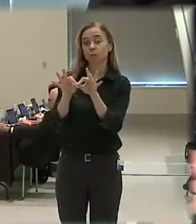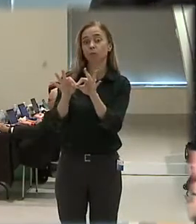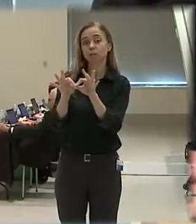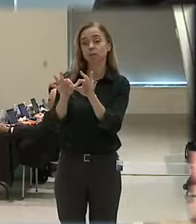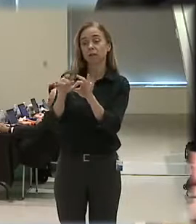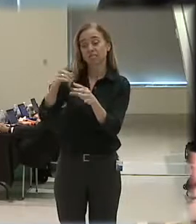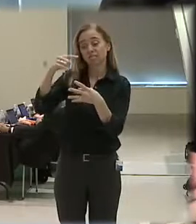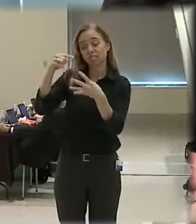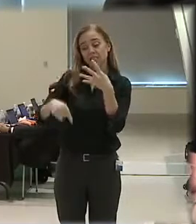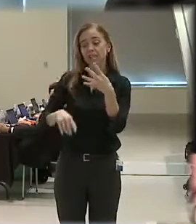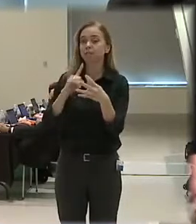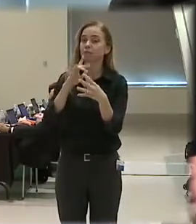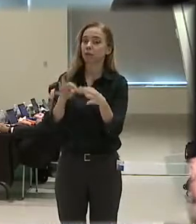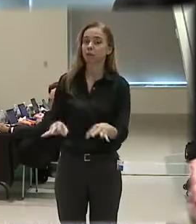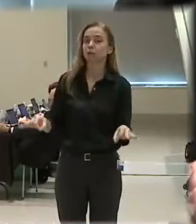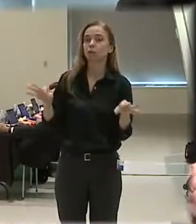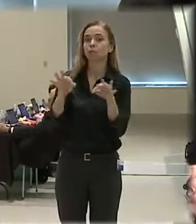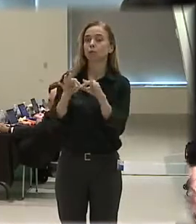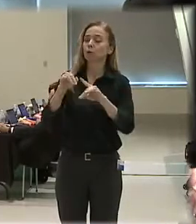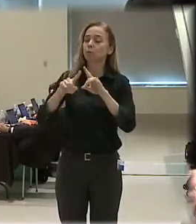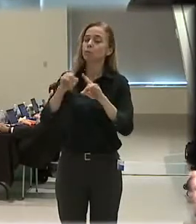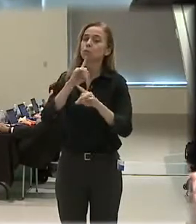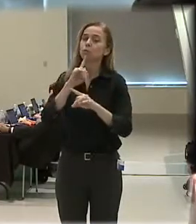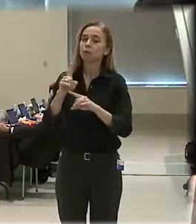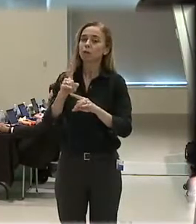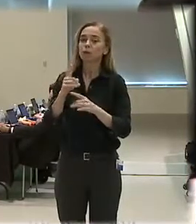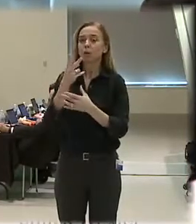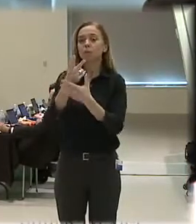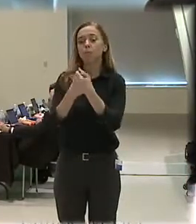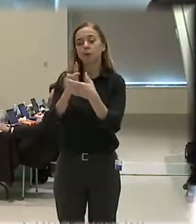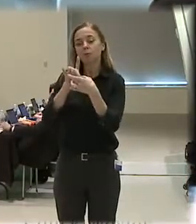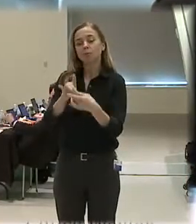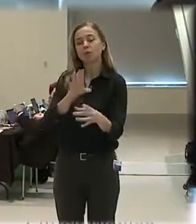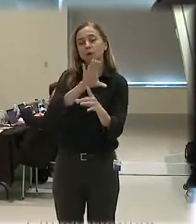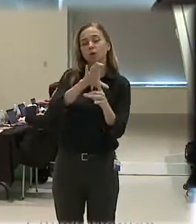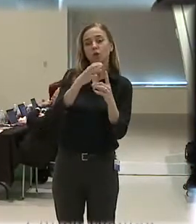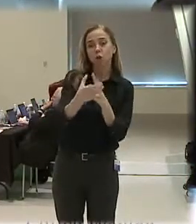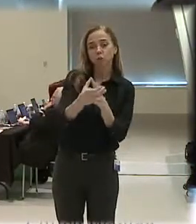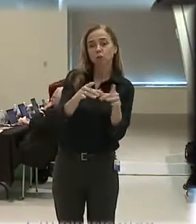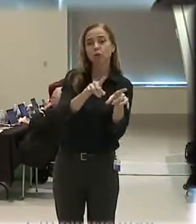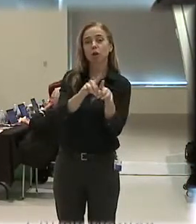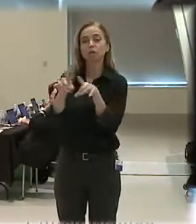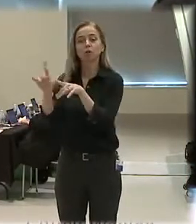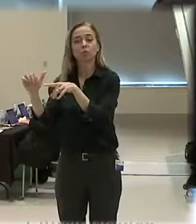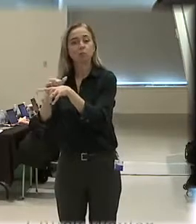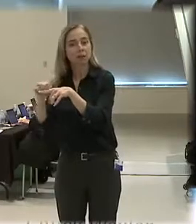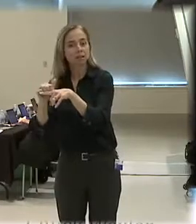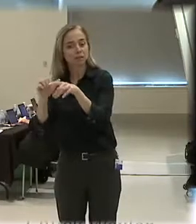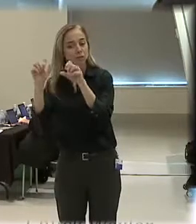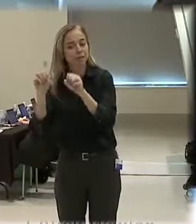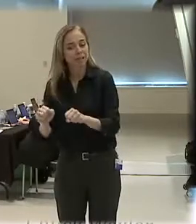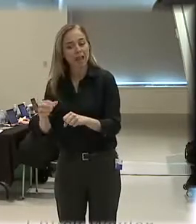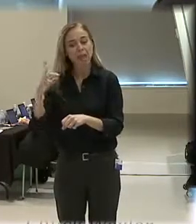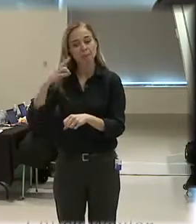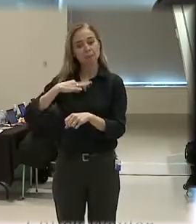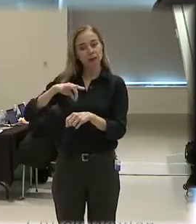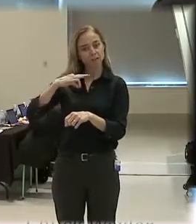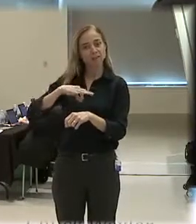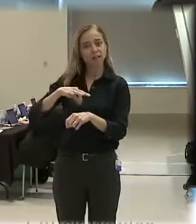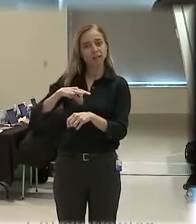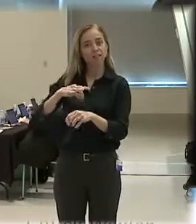issues are very important, but there are systemic issues both in terms of culture and practice that we could benefit as a